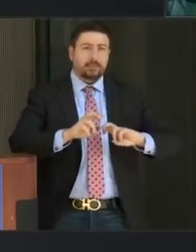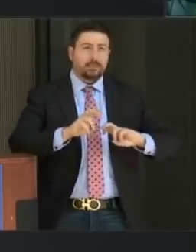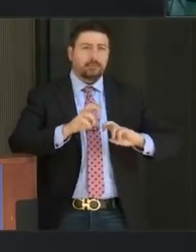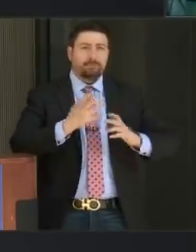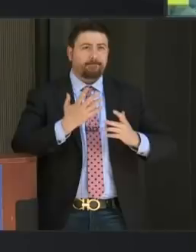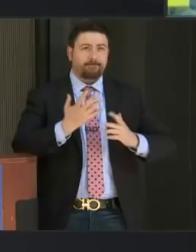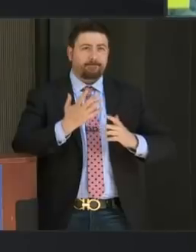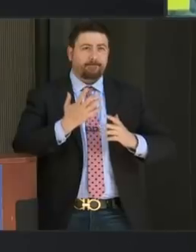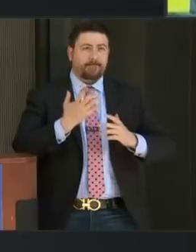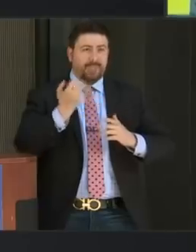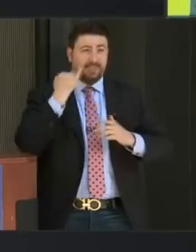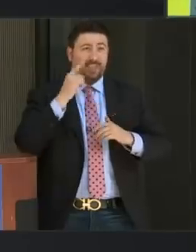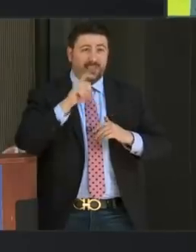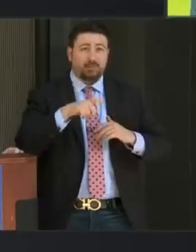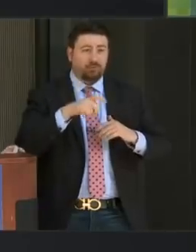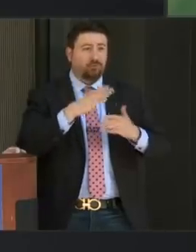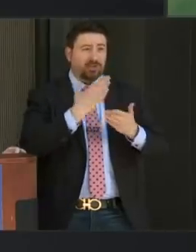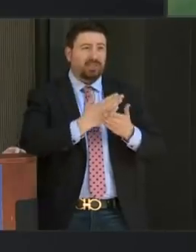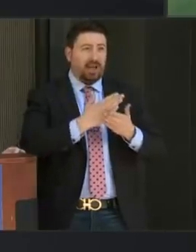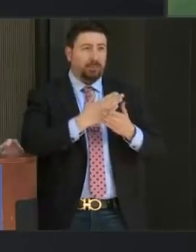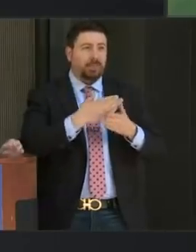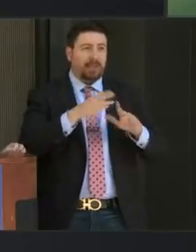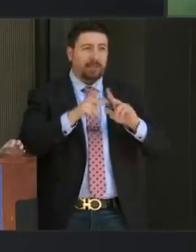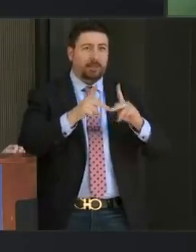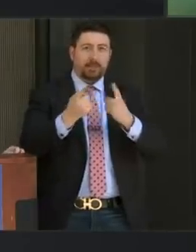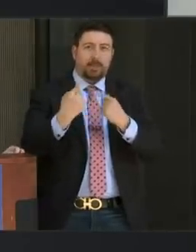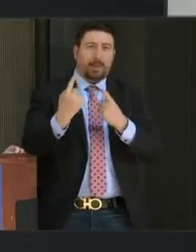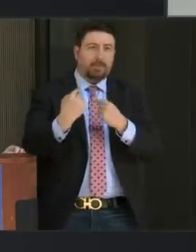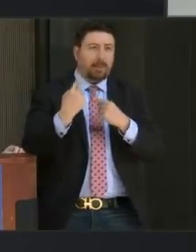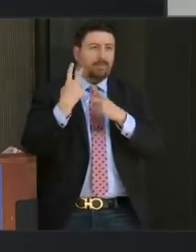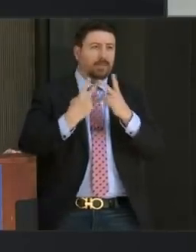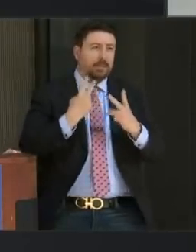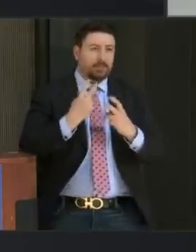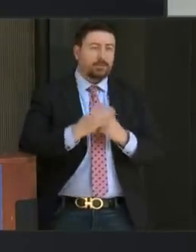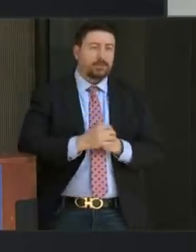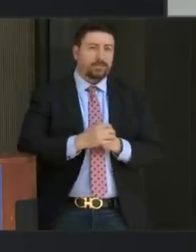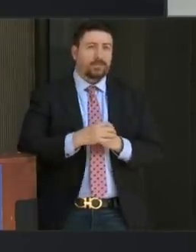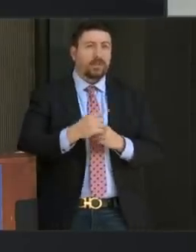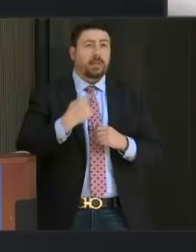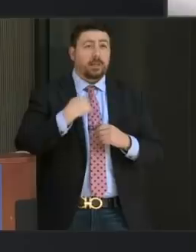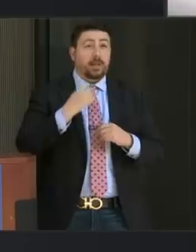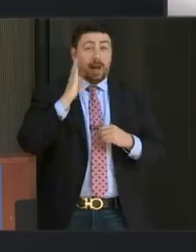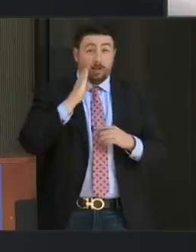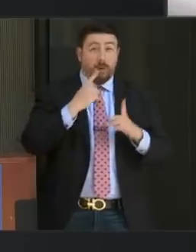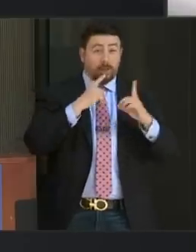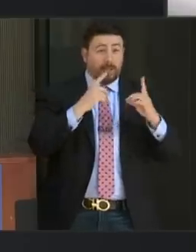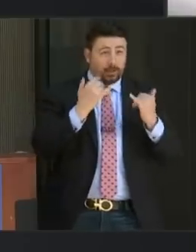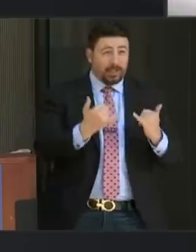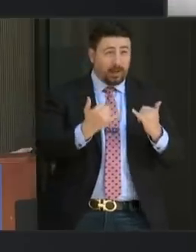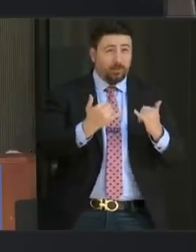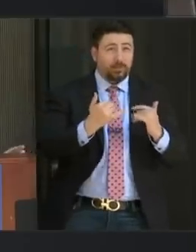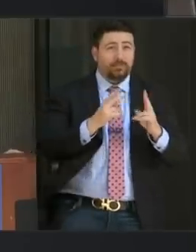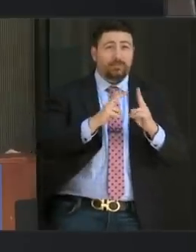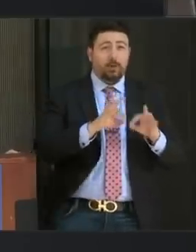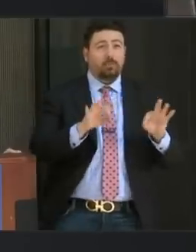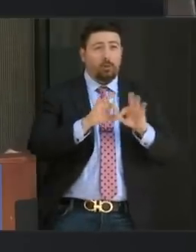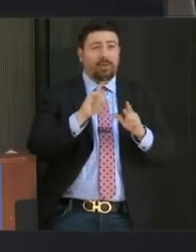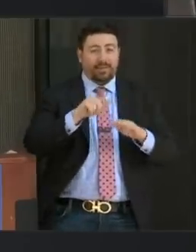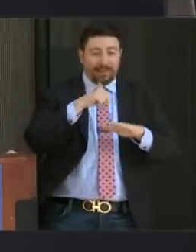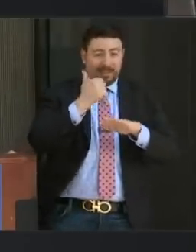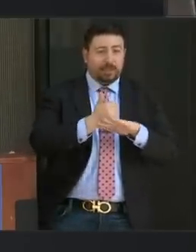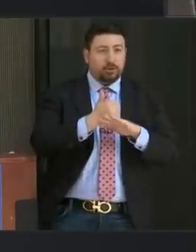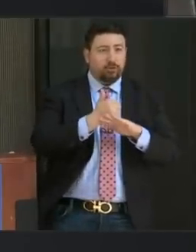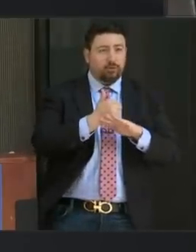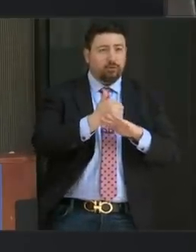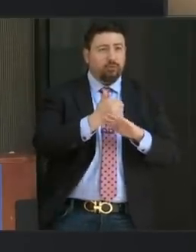they need to completely limit visitors. I will say right now the big plea is that they institute policies that all employees